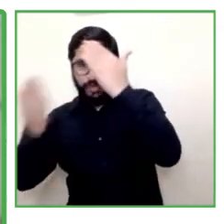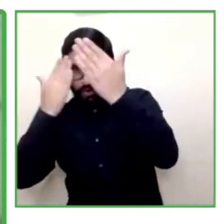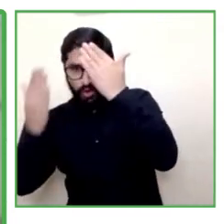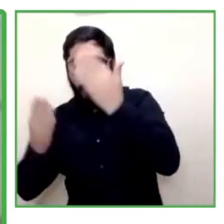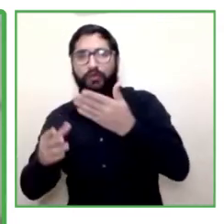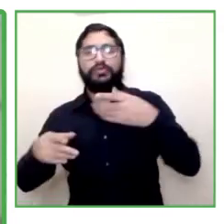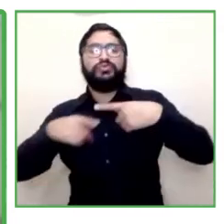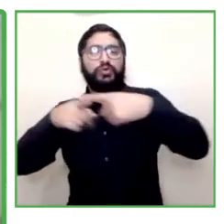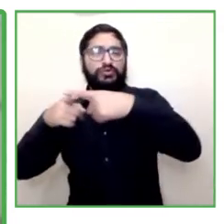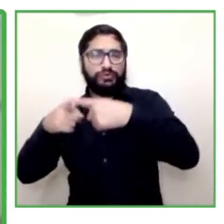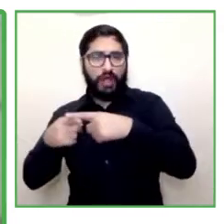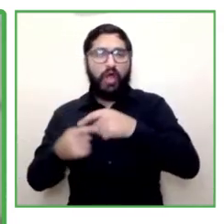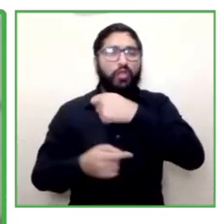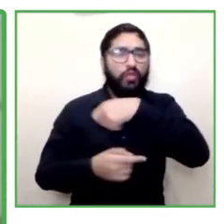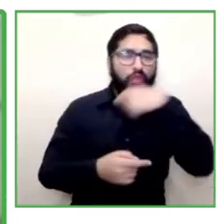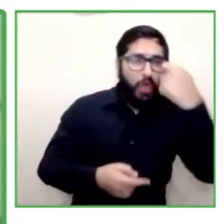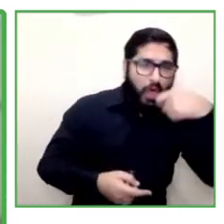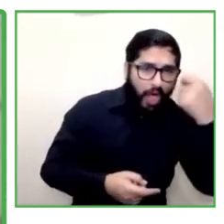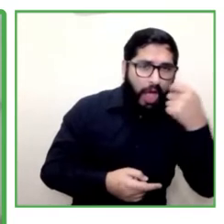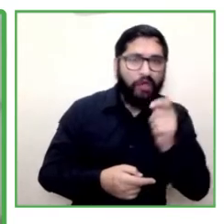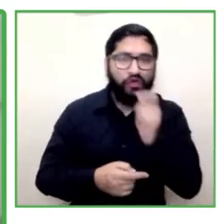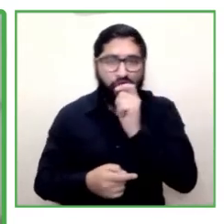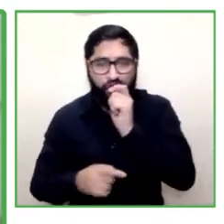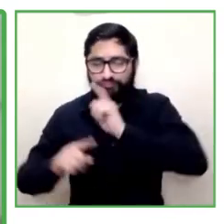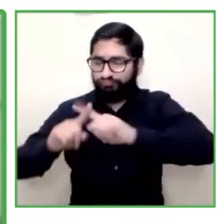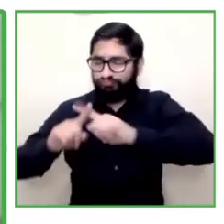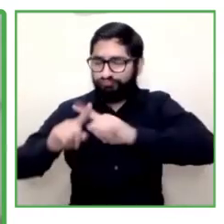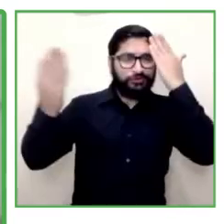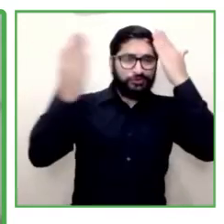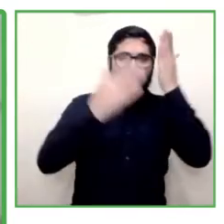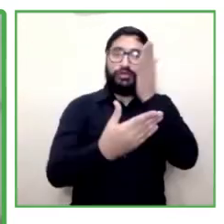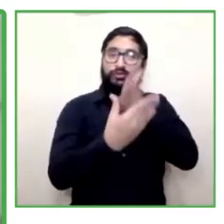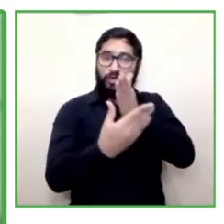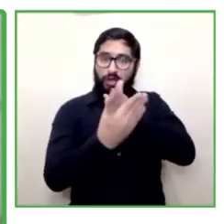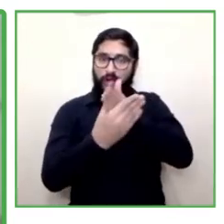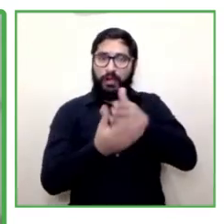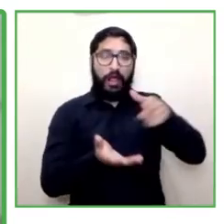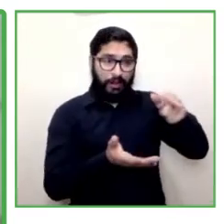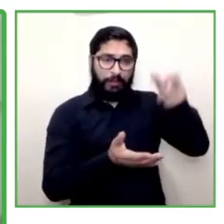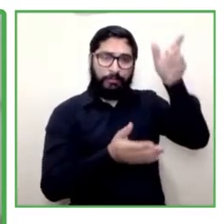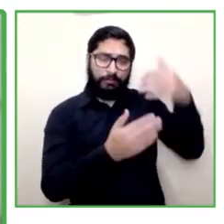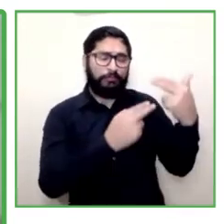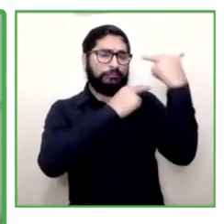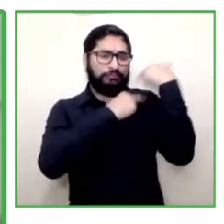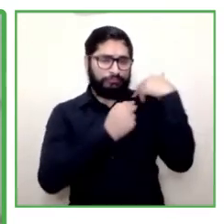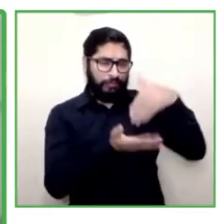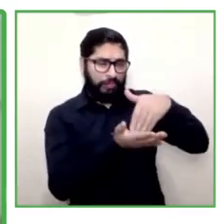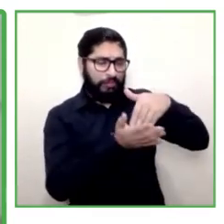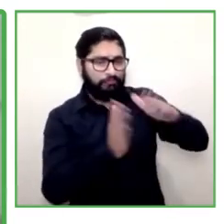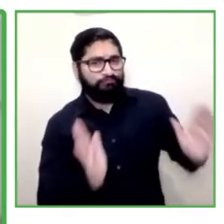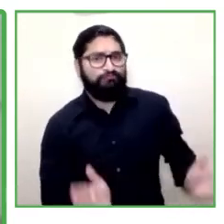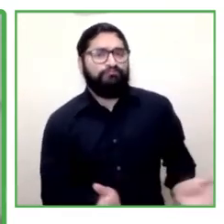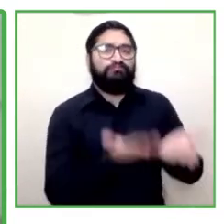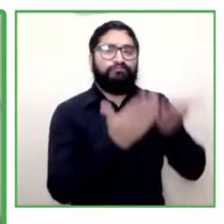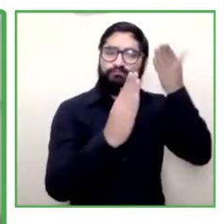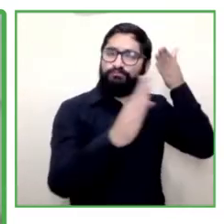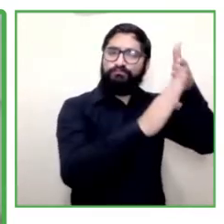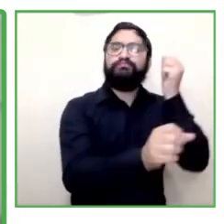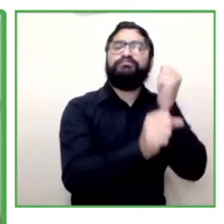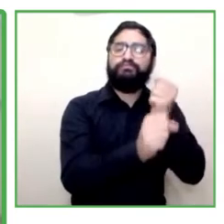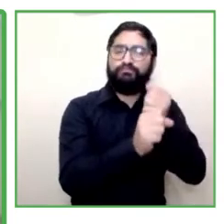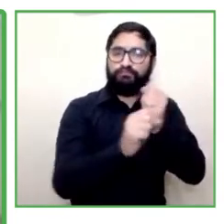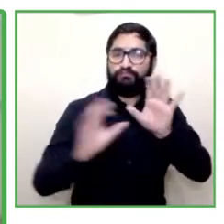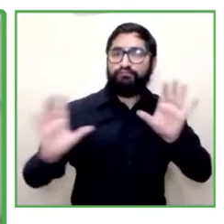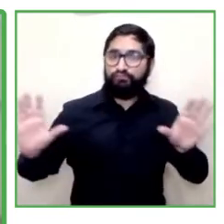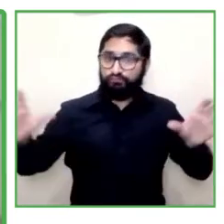psychosocial interventions in vulnerability spaces among others with all this community work